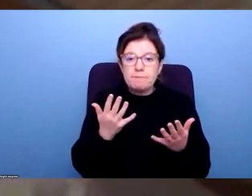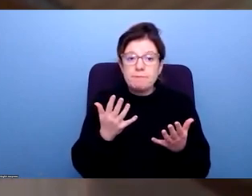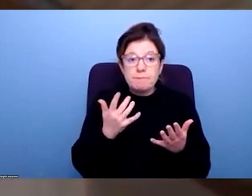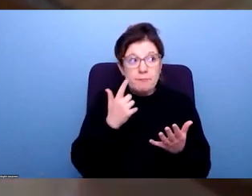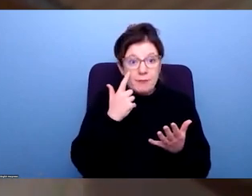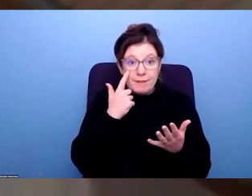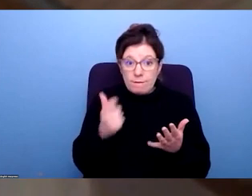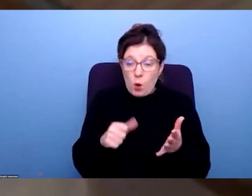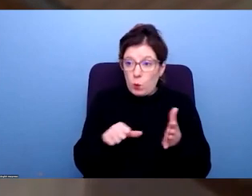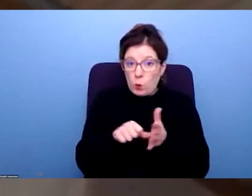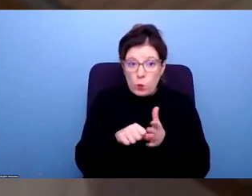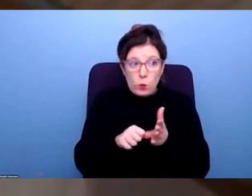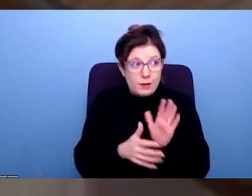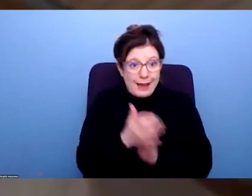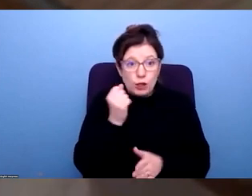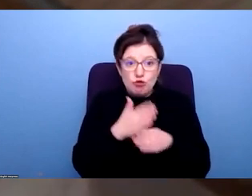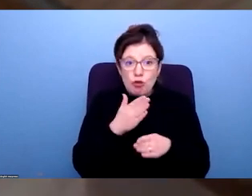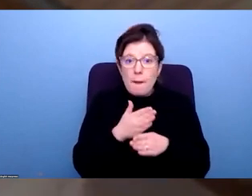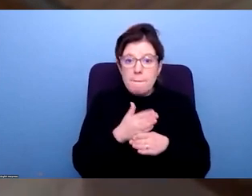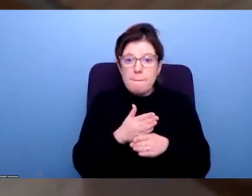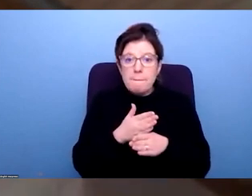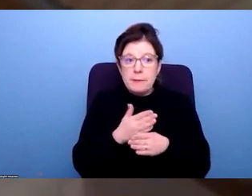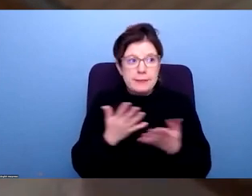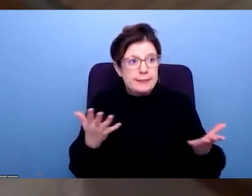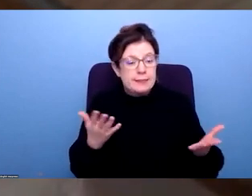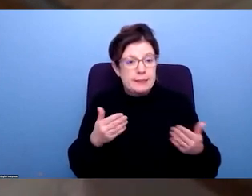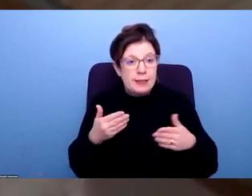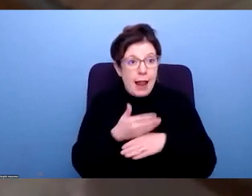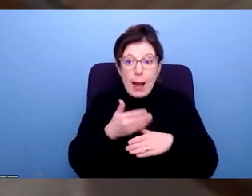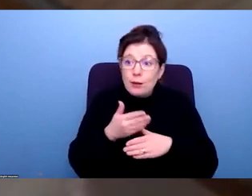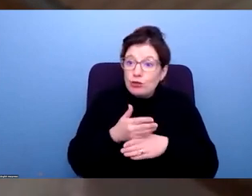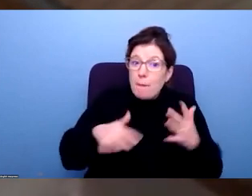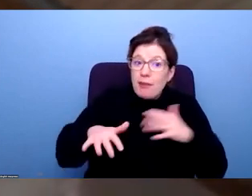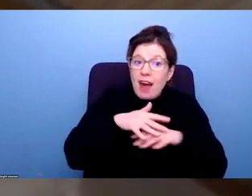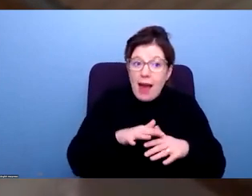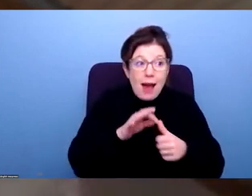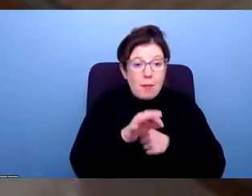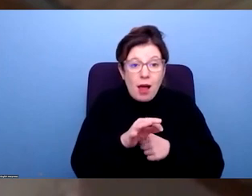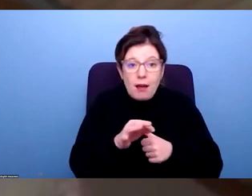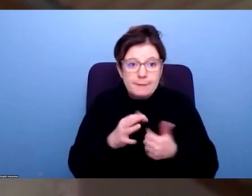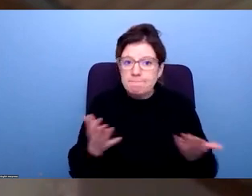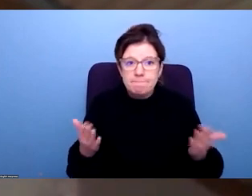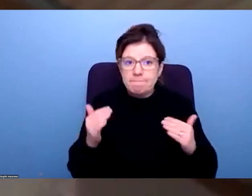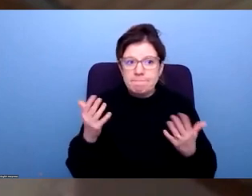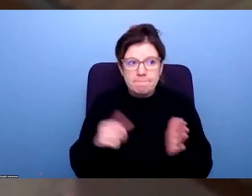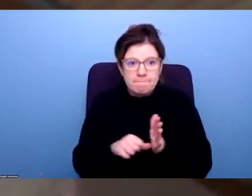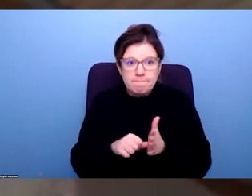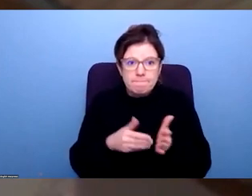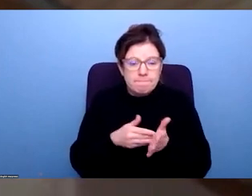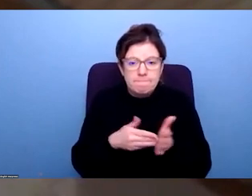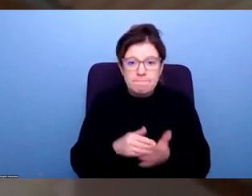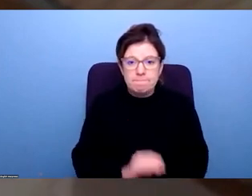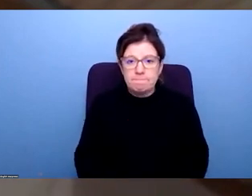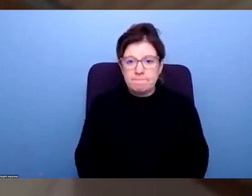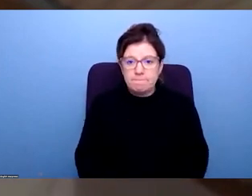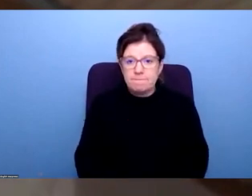harder and harder to move into work and more and more disadvantaged in the labour market. So a couple of final points, really, just to try to try to say,